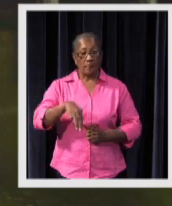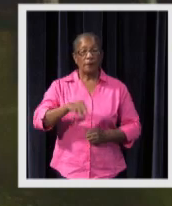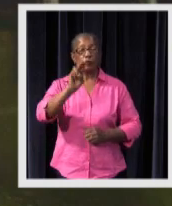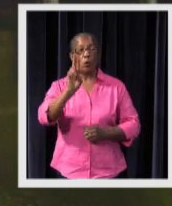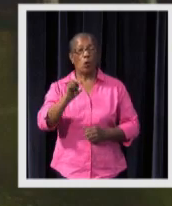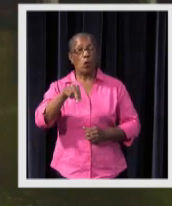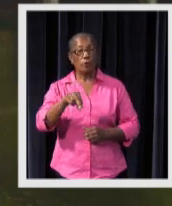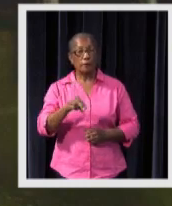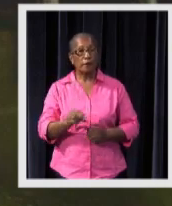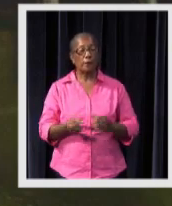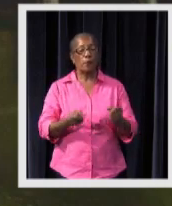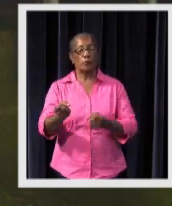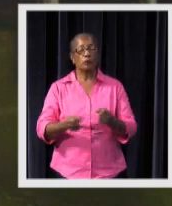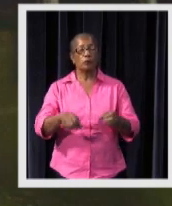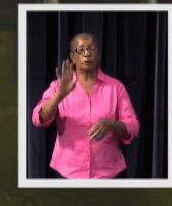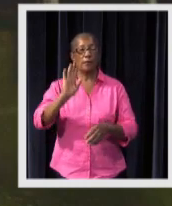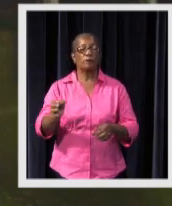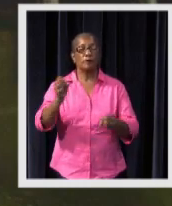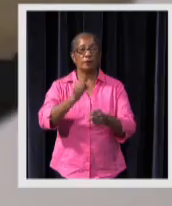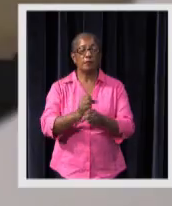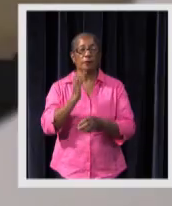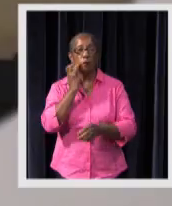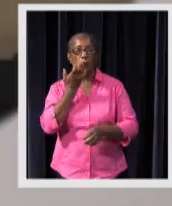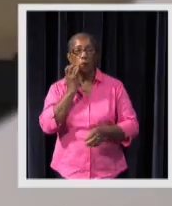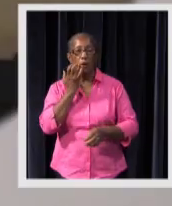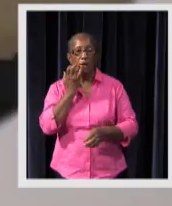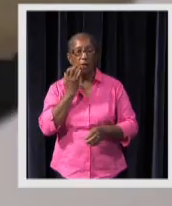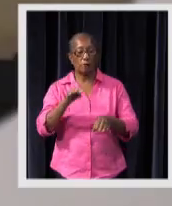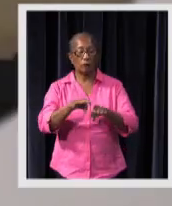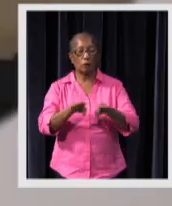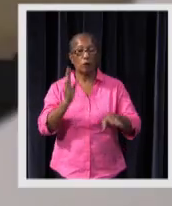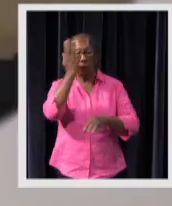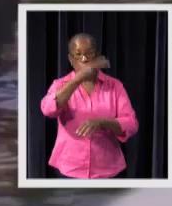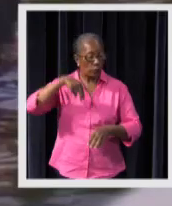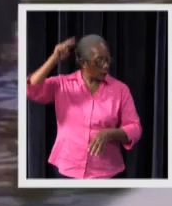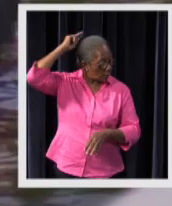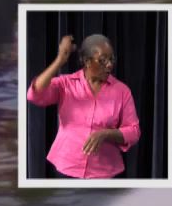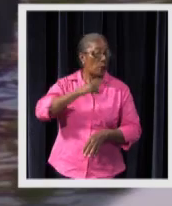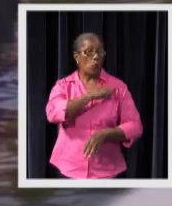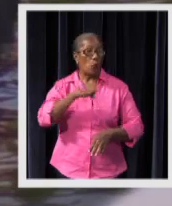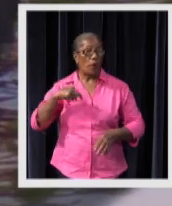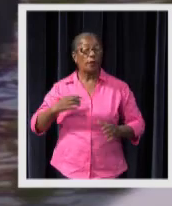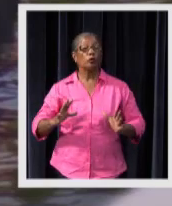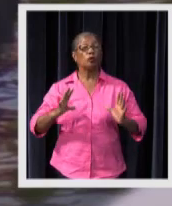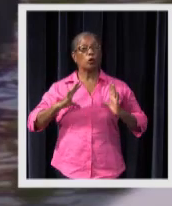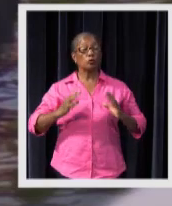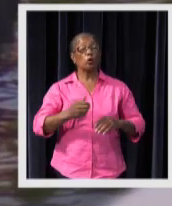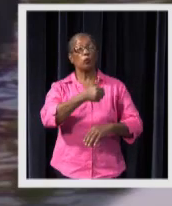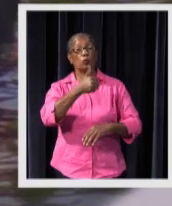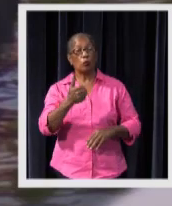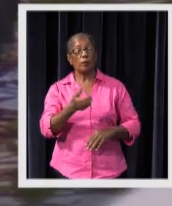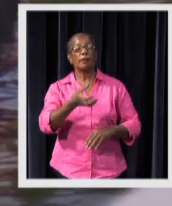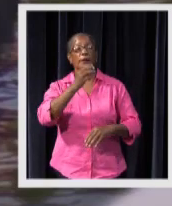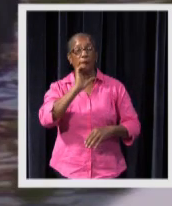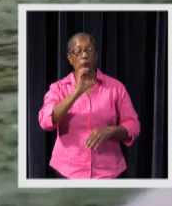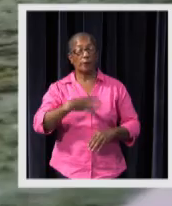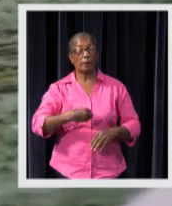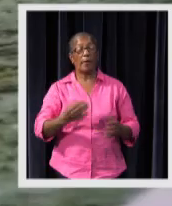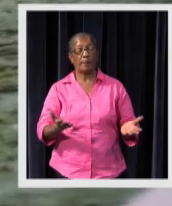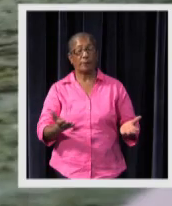Forum Suriname Foundation, says that we should take pride in the amount of healthy drinking water available to us.